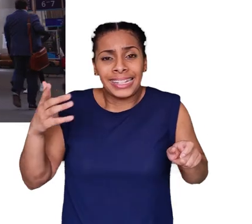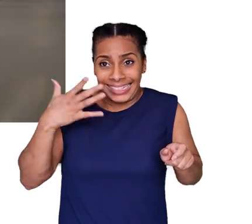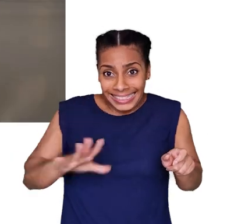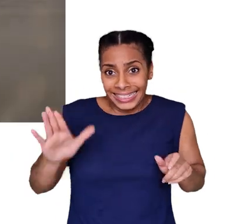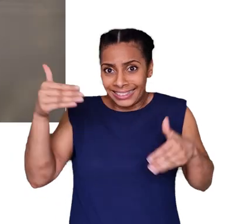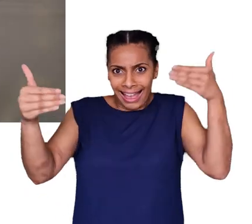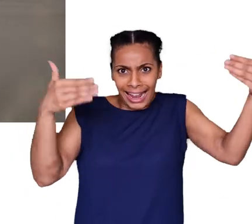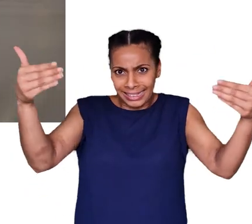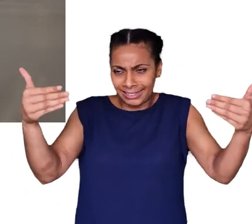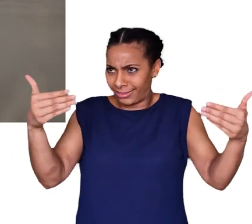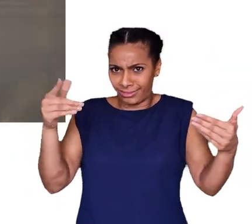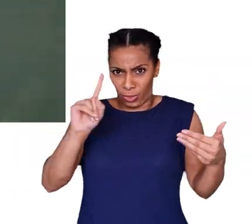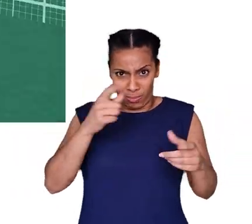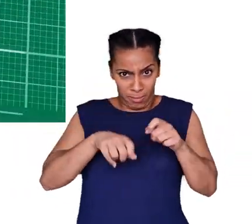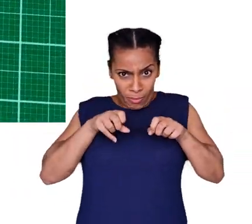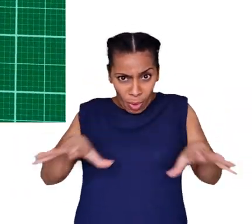signage, you wouldn't get anywhere.